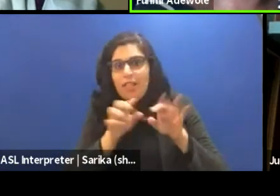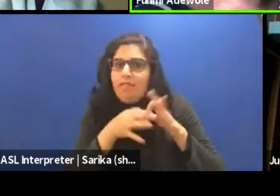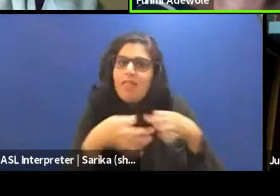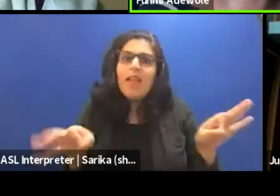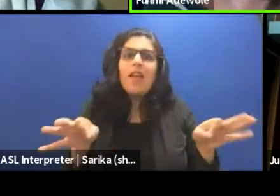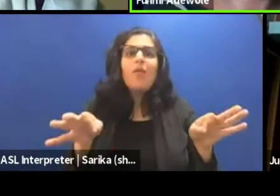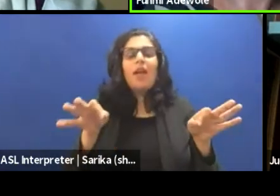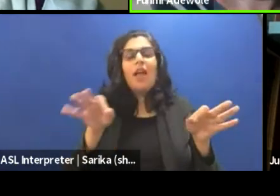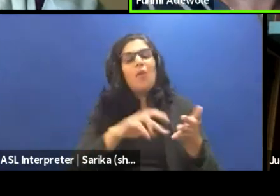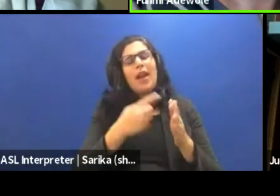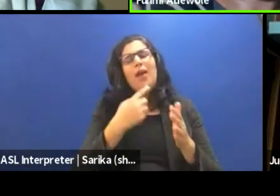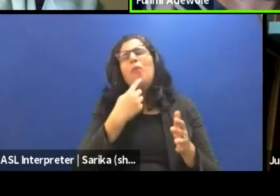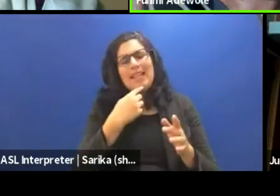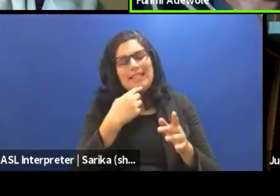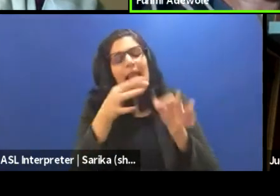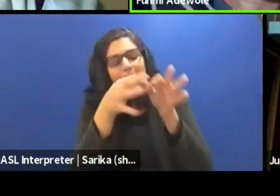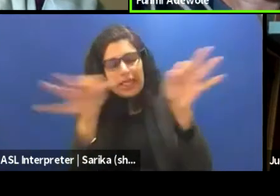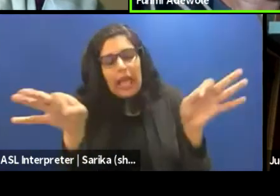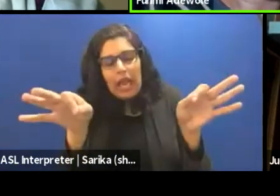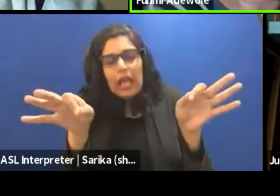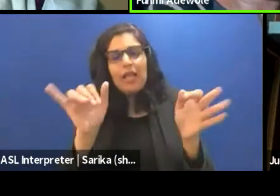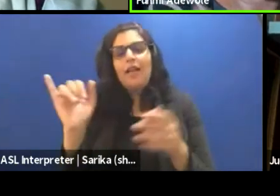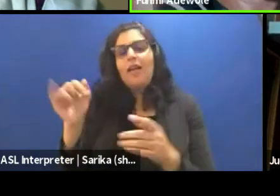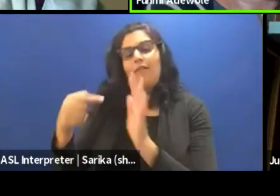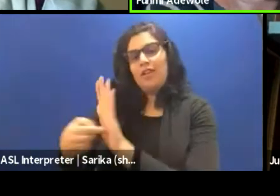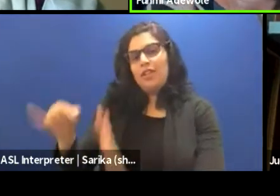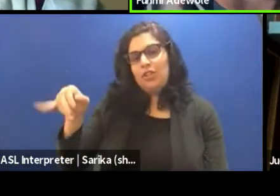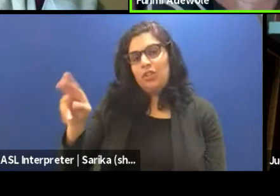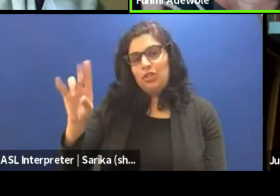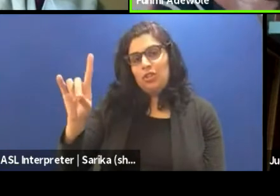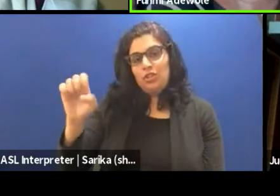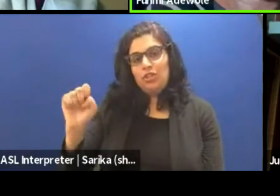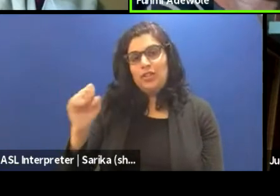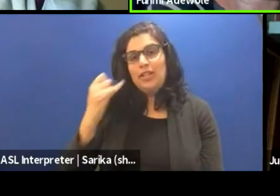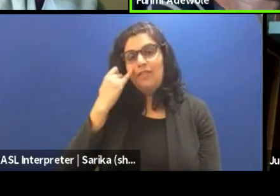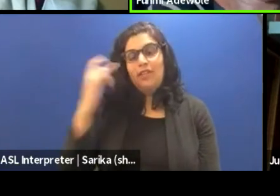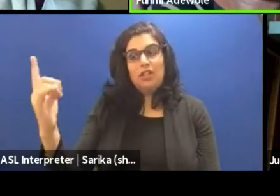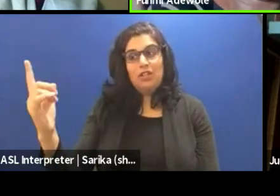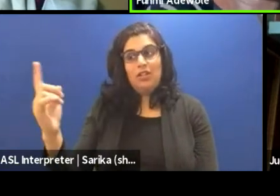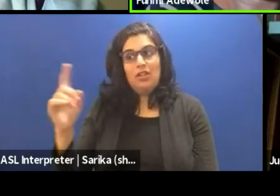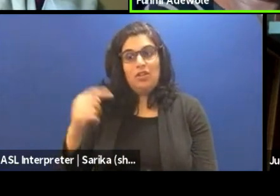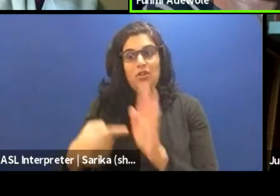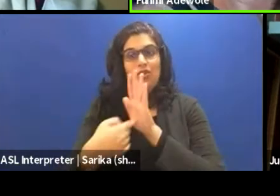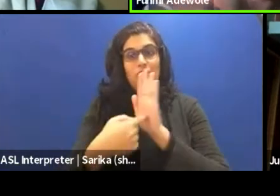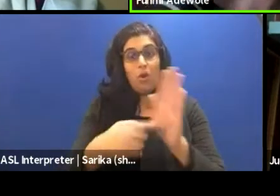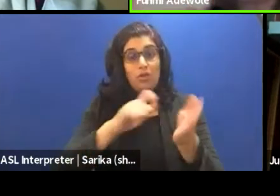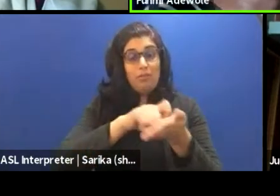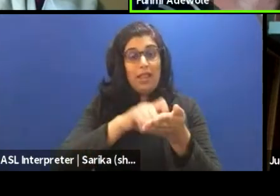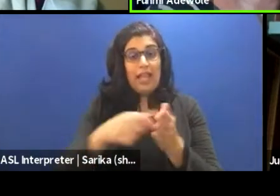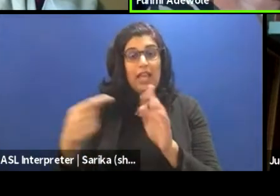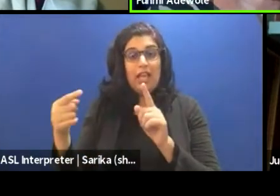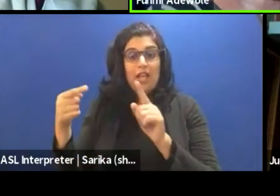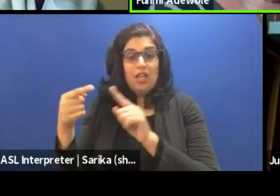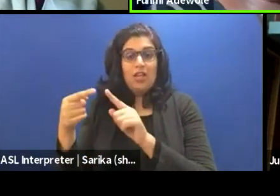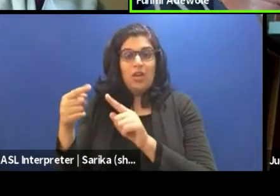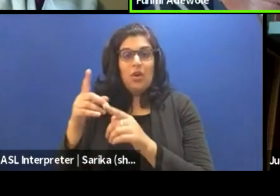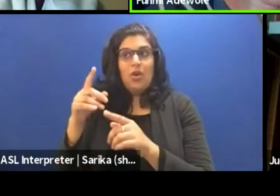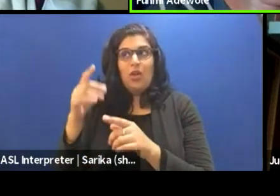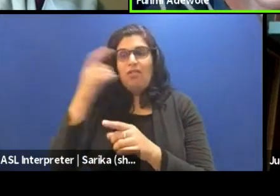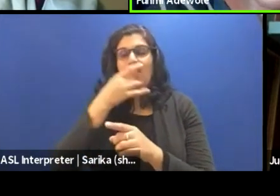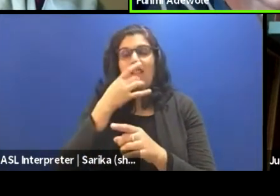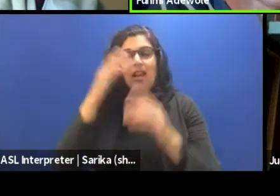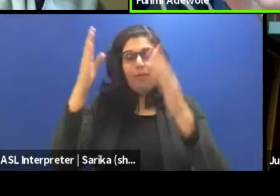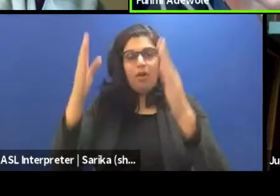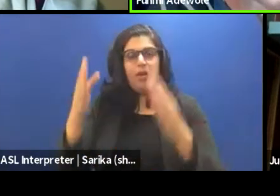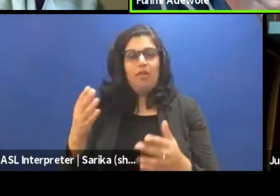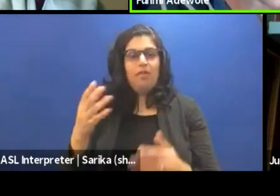I say different languages, when, like, like Jude gave an example, if he shows his play to a playwright, to the lighting person, guy, the